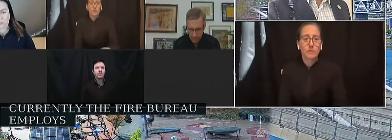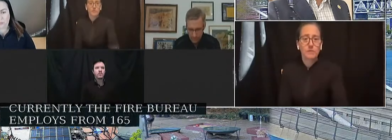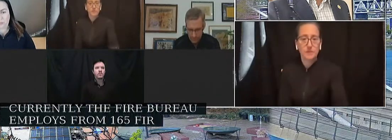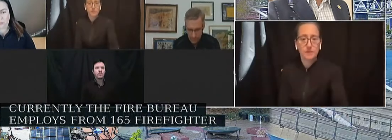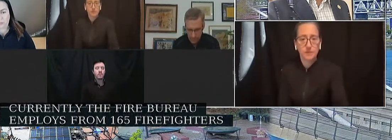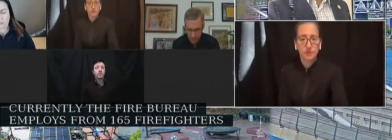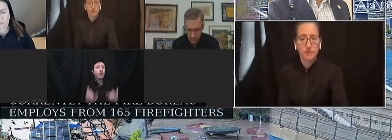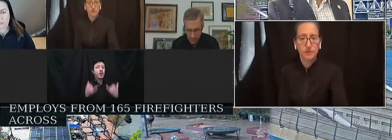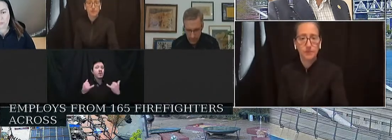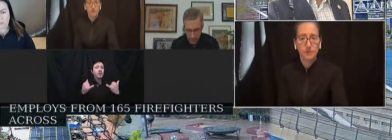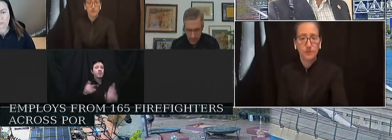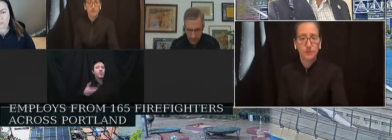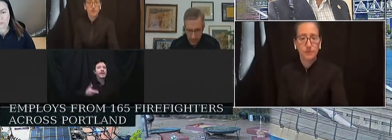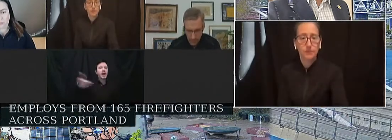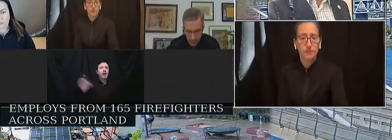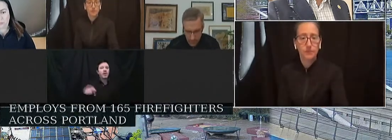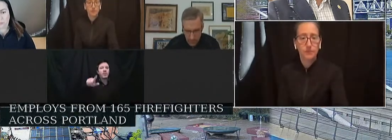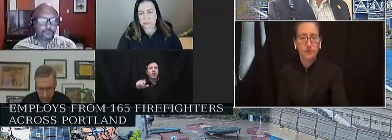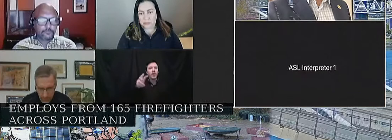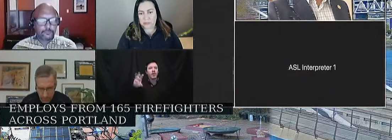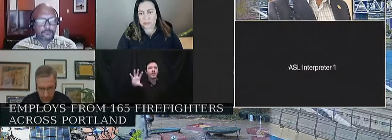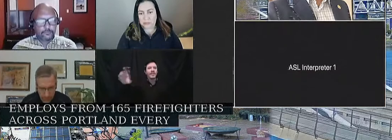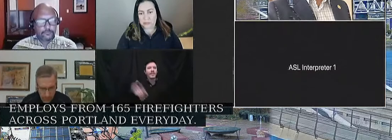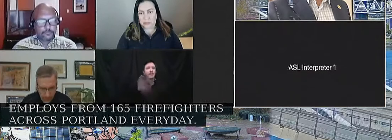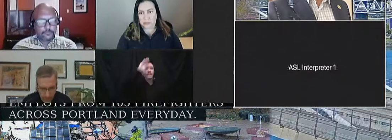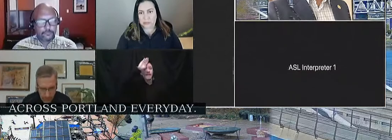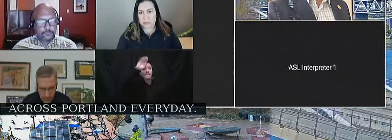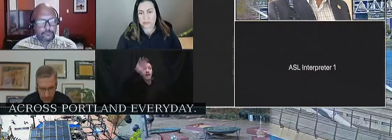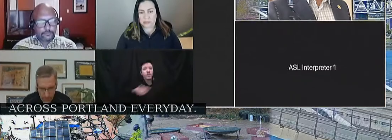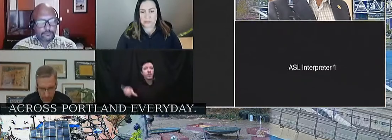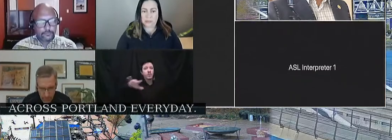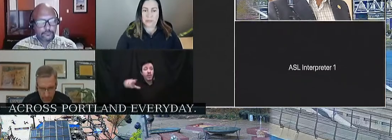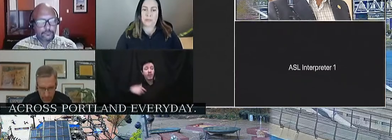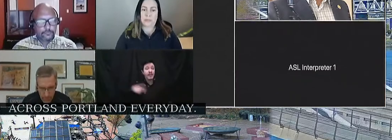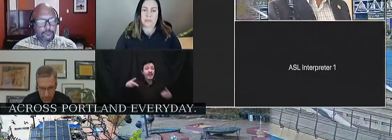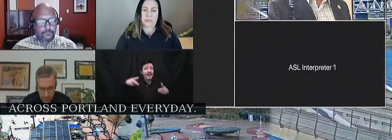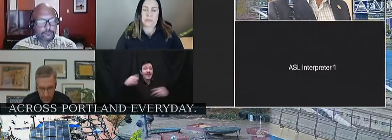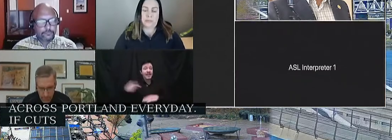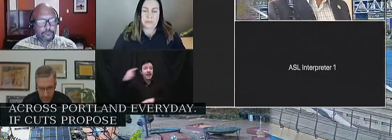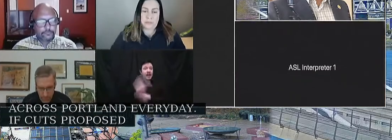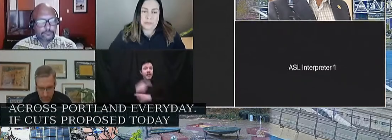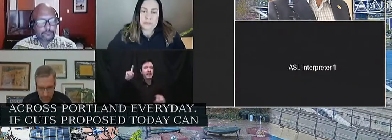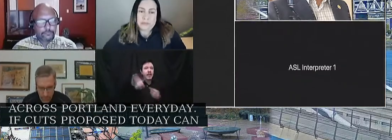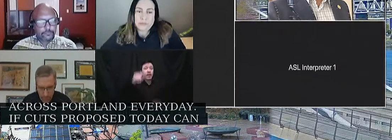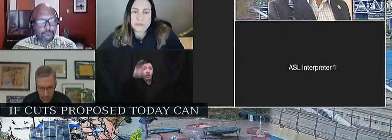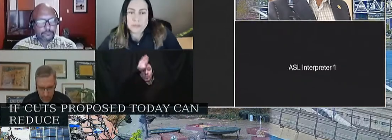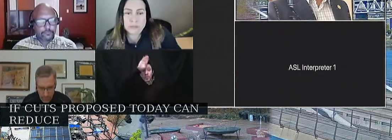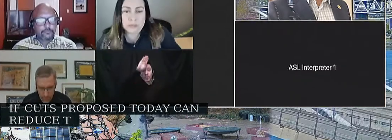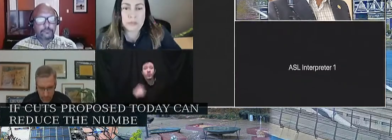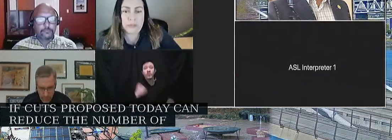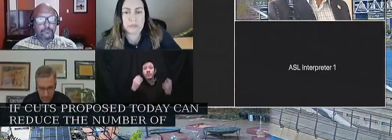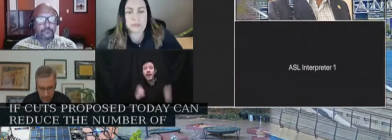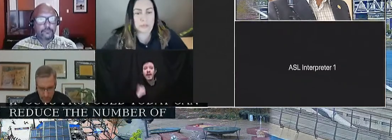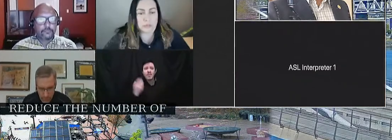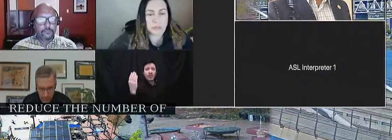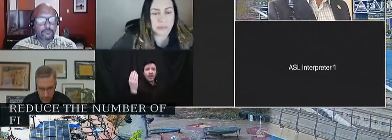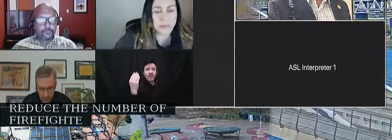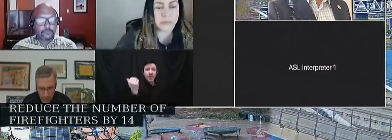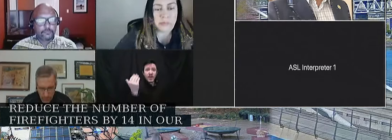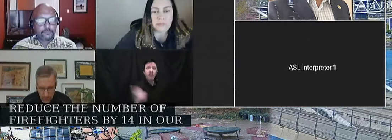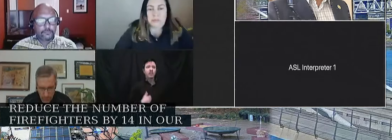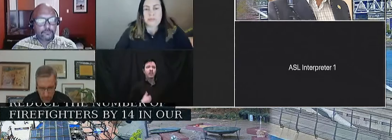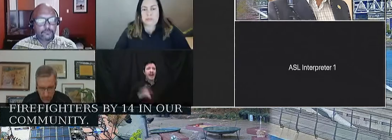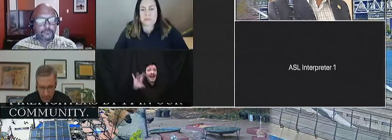every day. The cuts proposed today would reduce the number of firefighters in our community by 14. That's an 8%